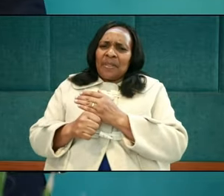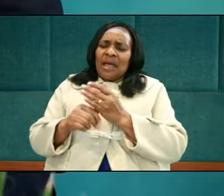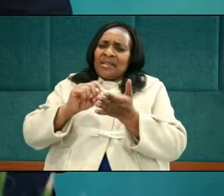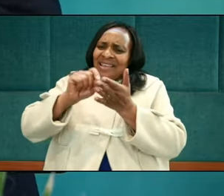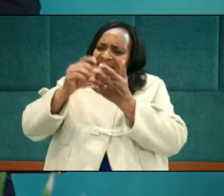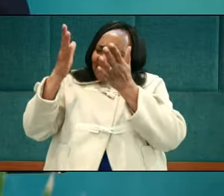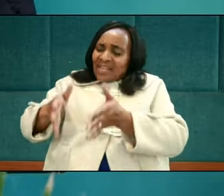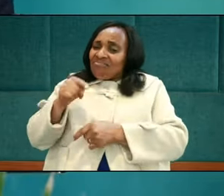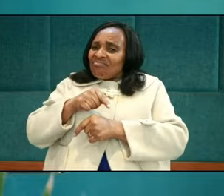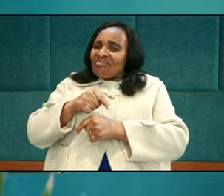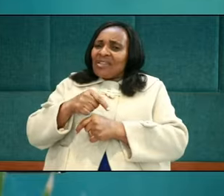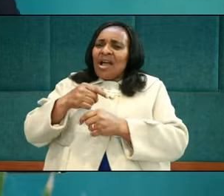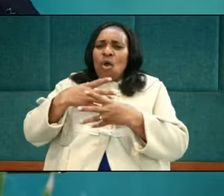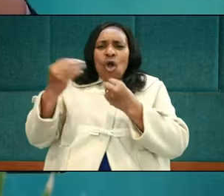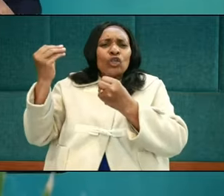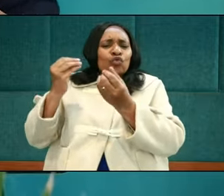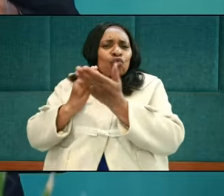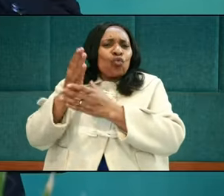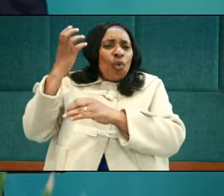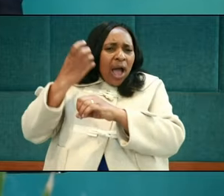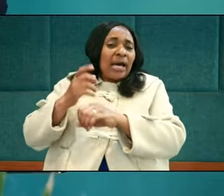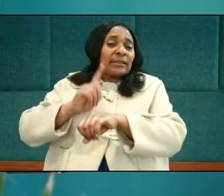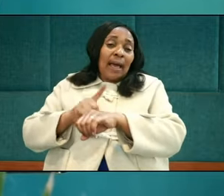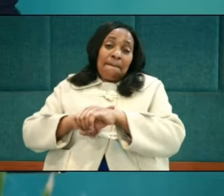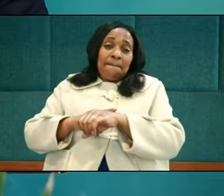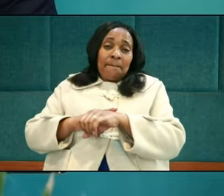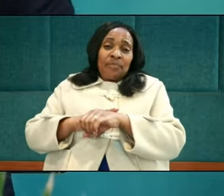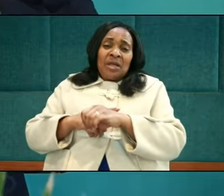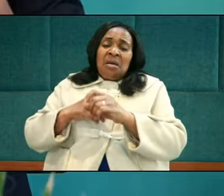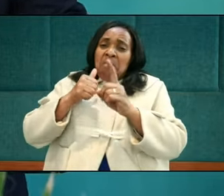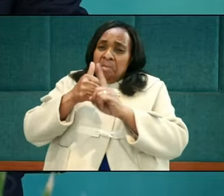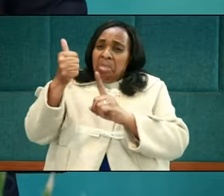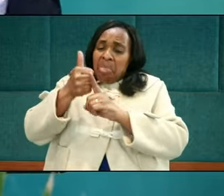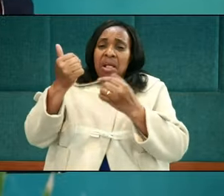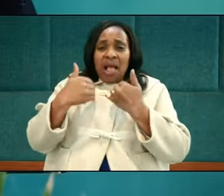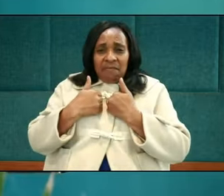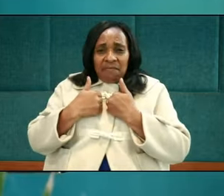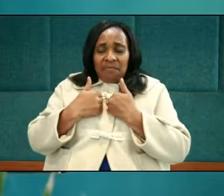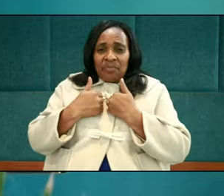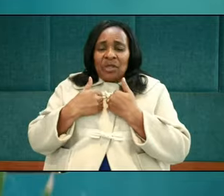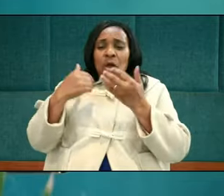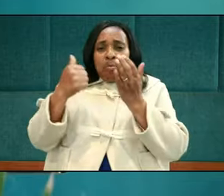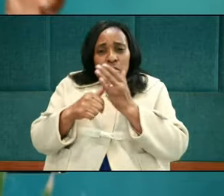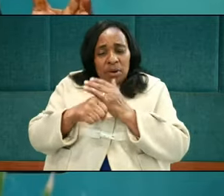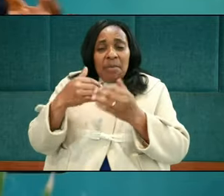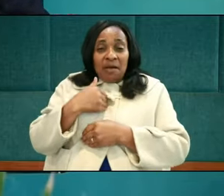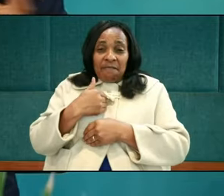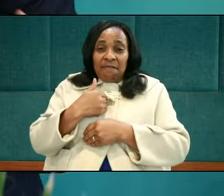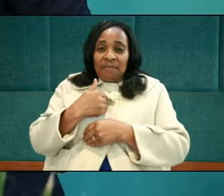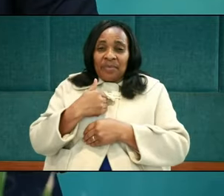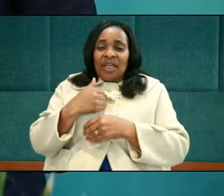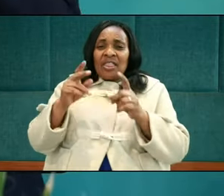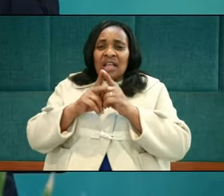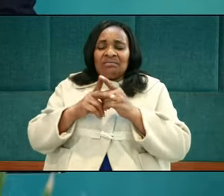was going through difficulties. The writer was being persecuted. The writer was being troubled. Evil